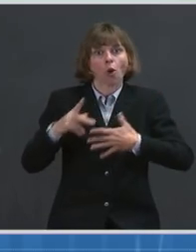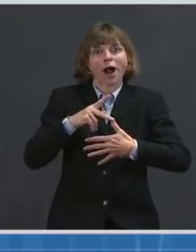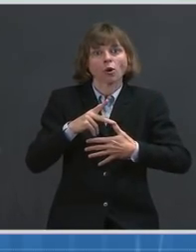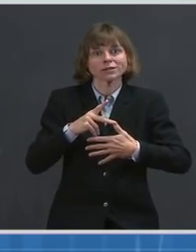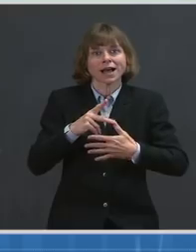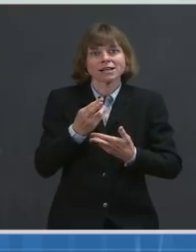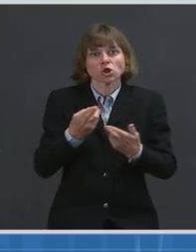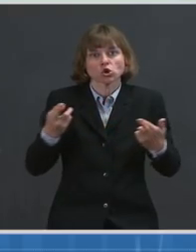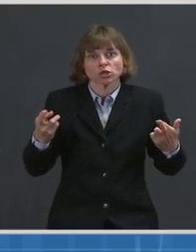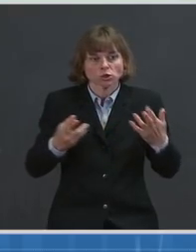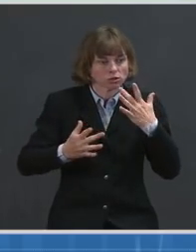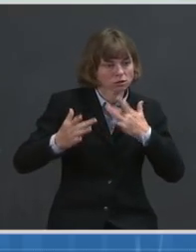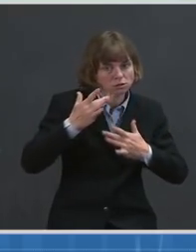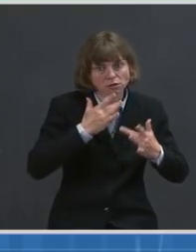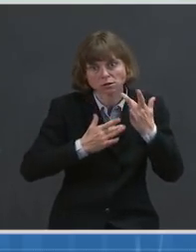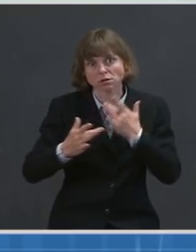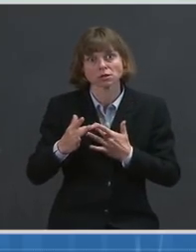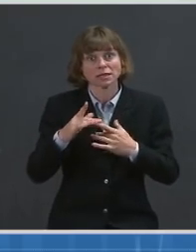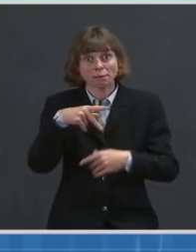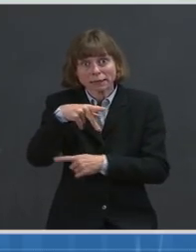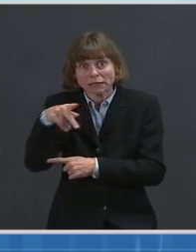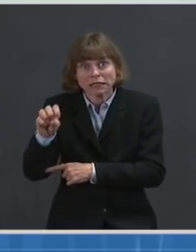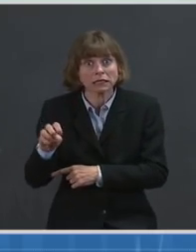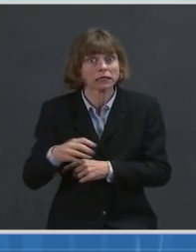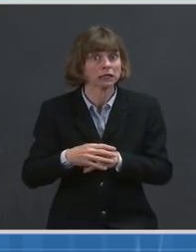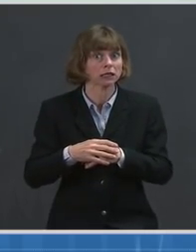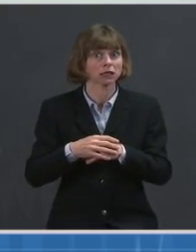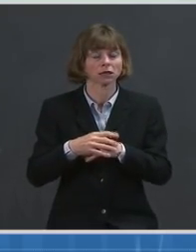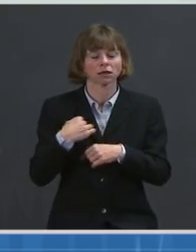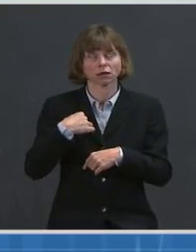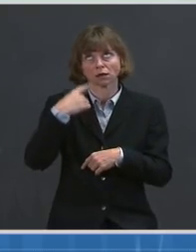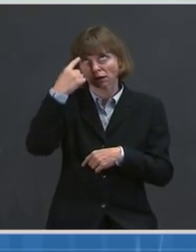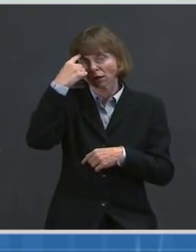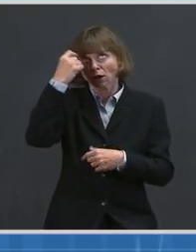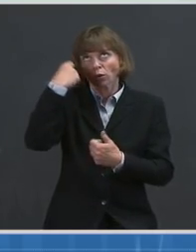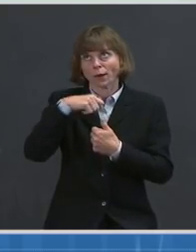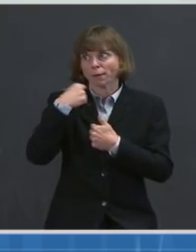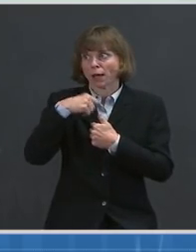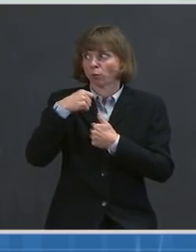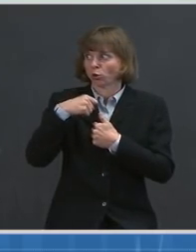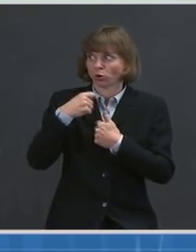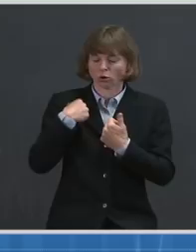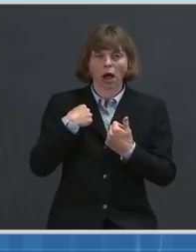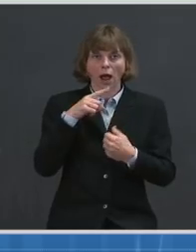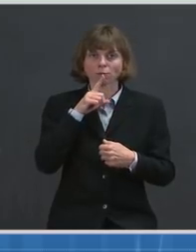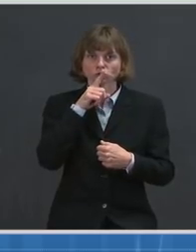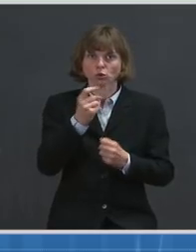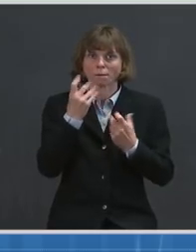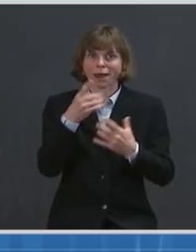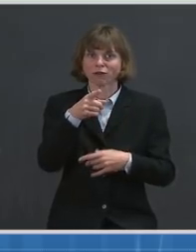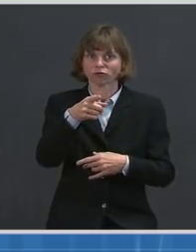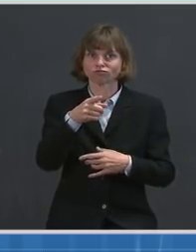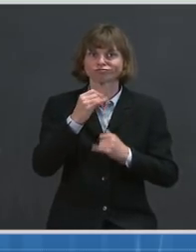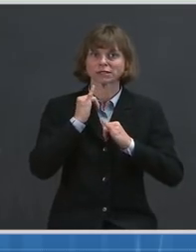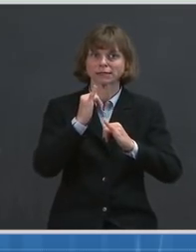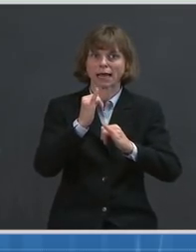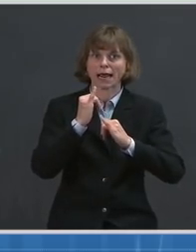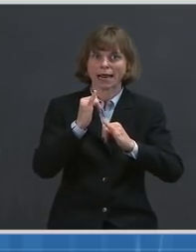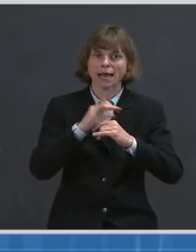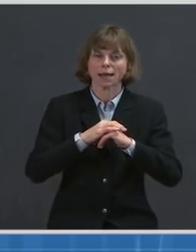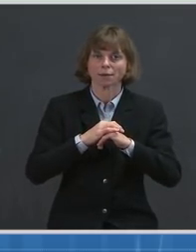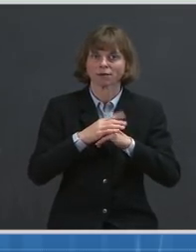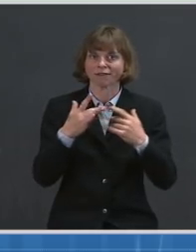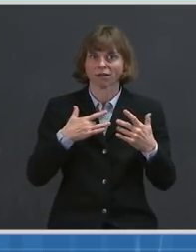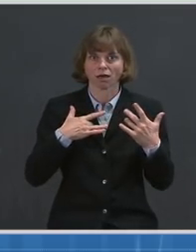ventilators, and PPE, I recall those moments, and I'm sure many of you shared them, where I felt powerless and hopeless.